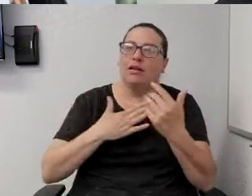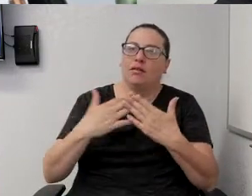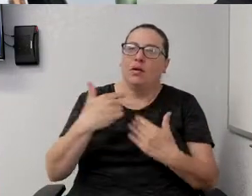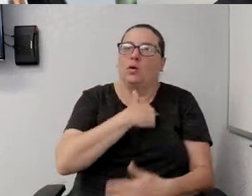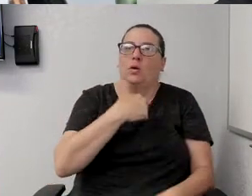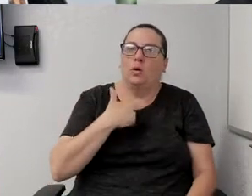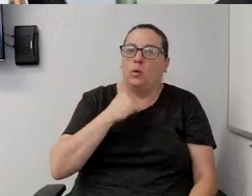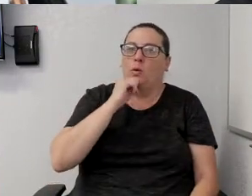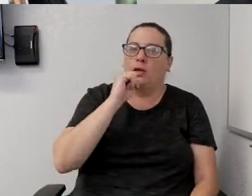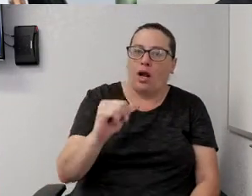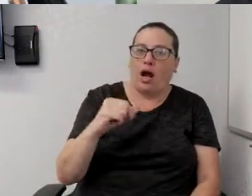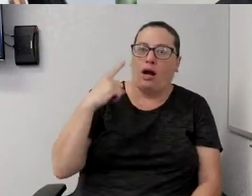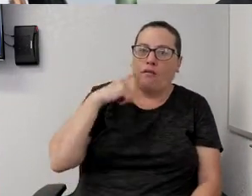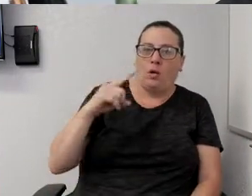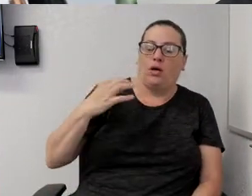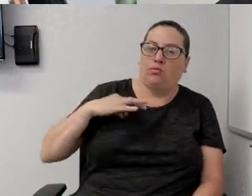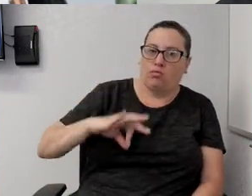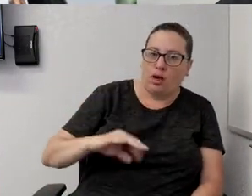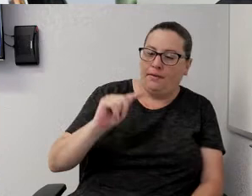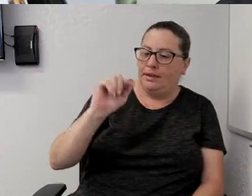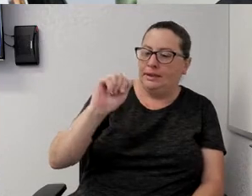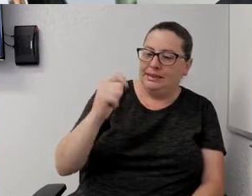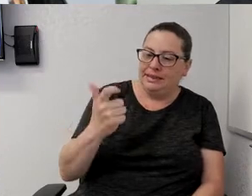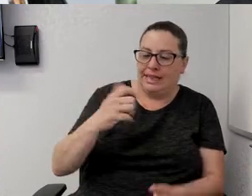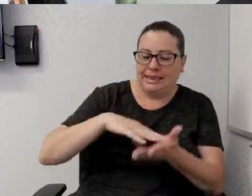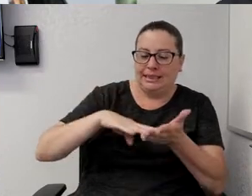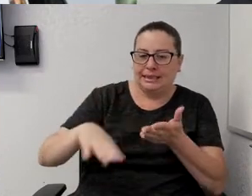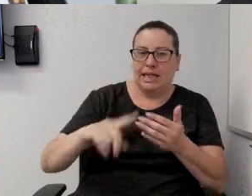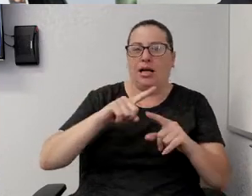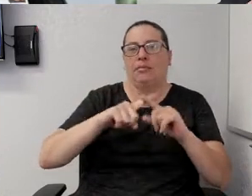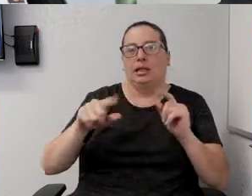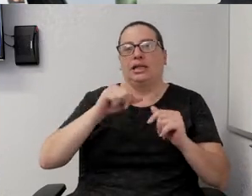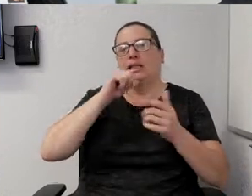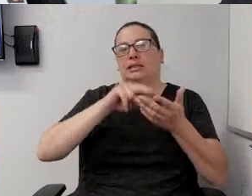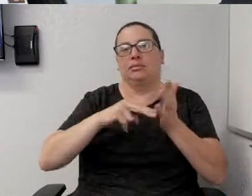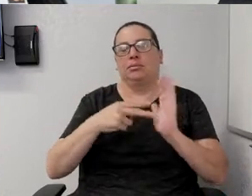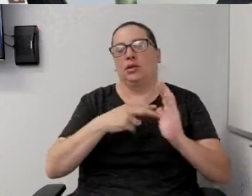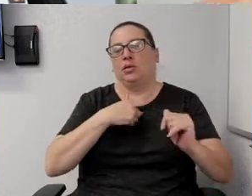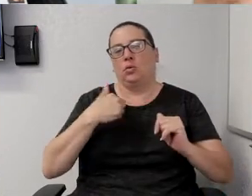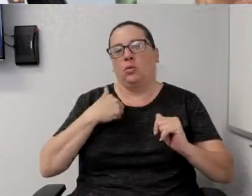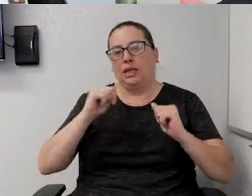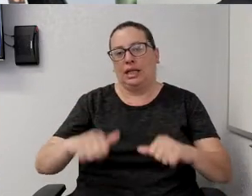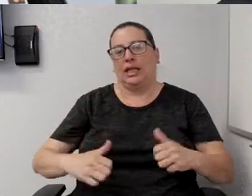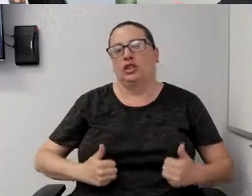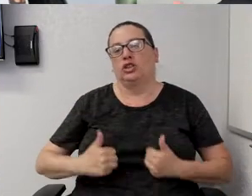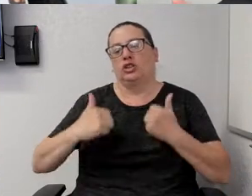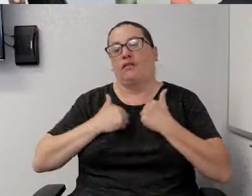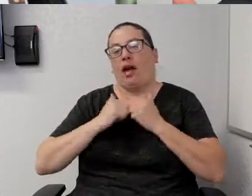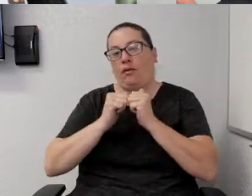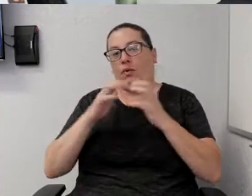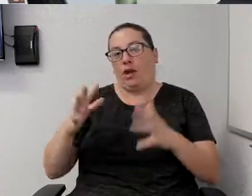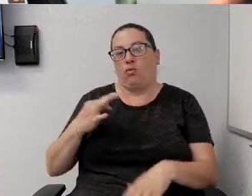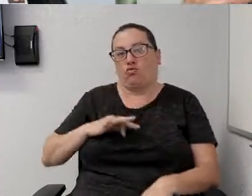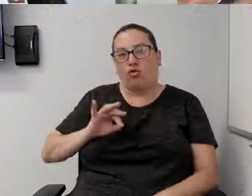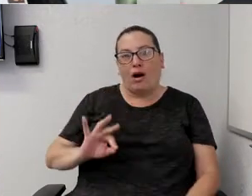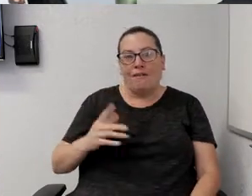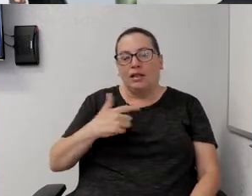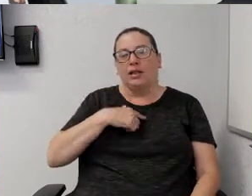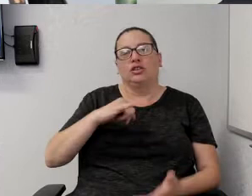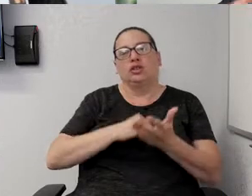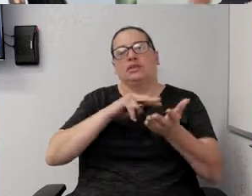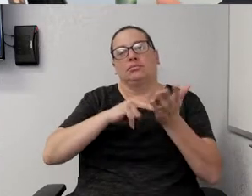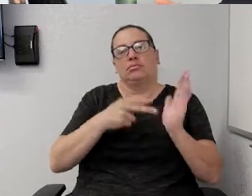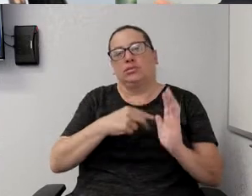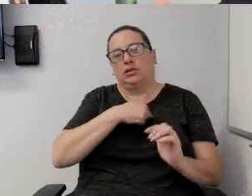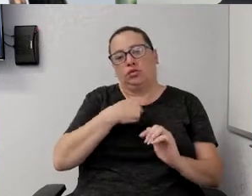-profit tax exempt, it doesn't mean we can't survive without a profit. It just means that we reinvest all of that profit back into our